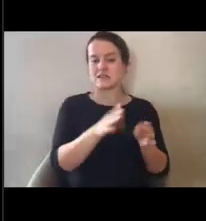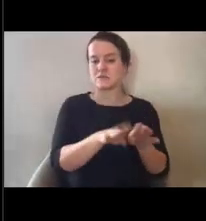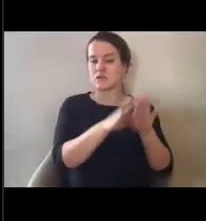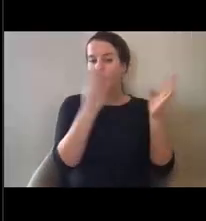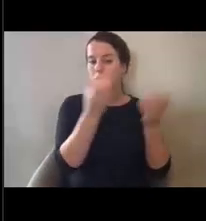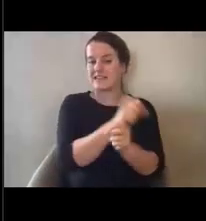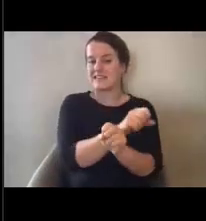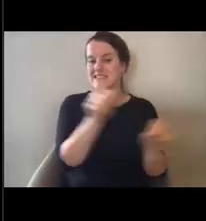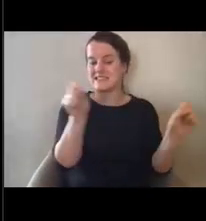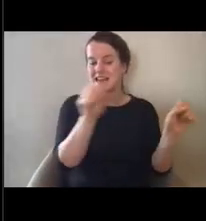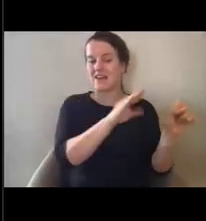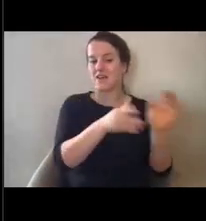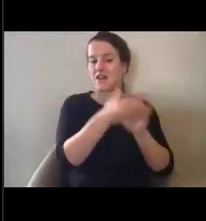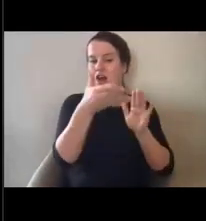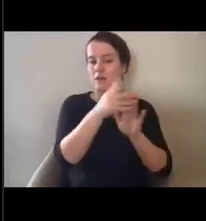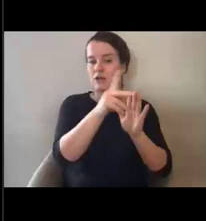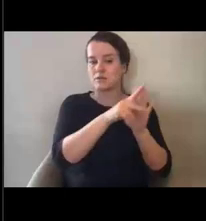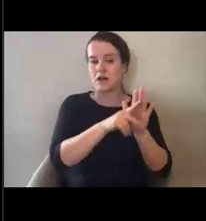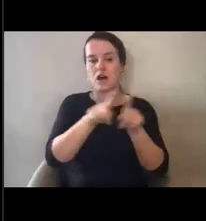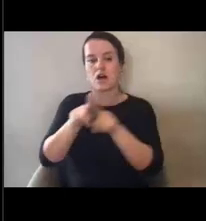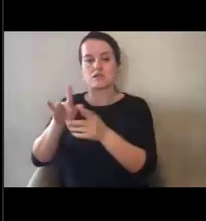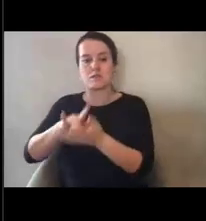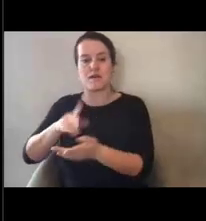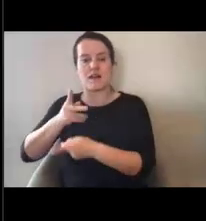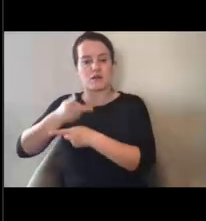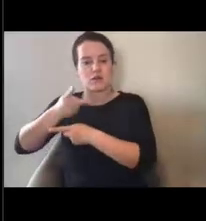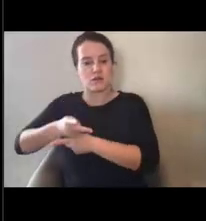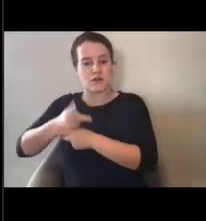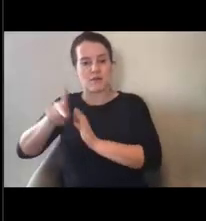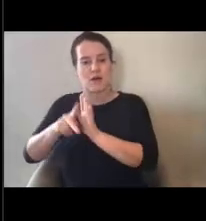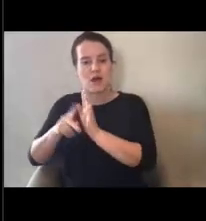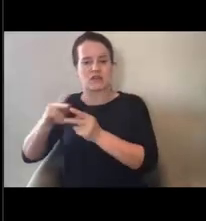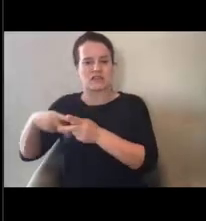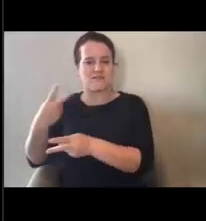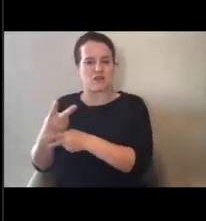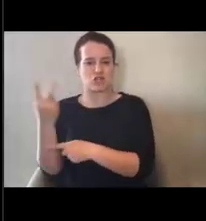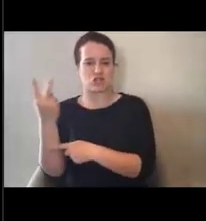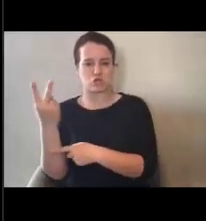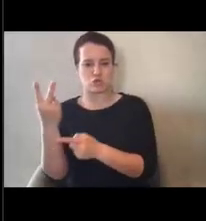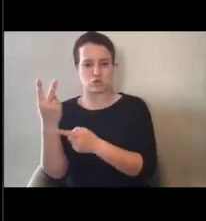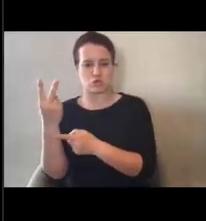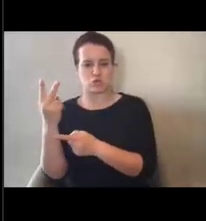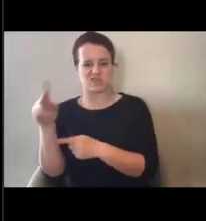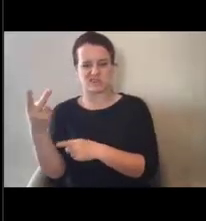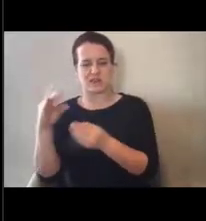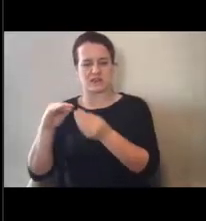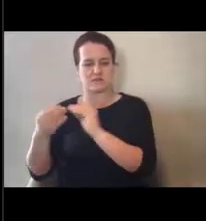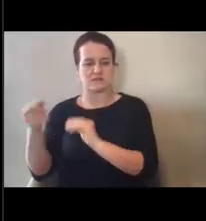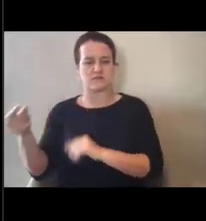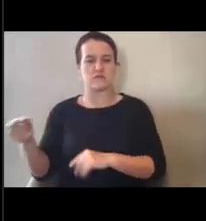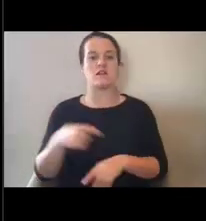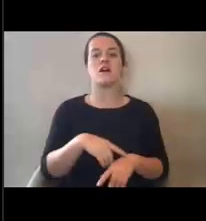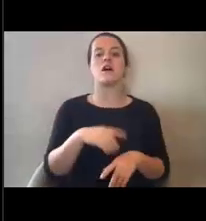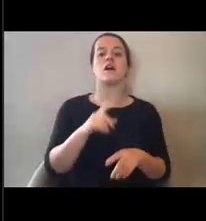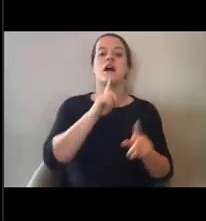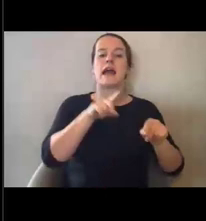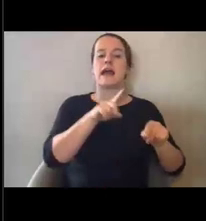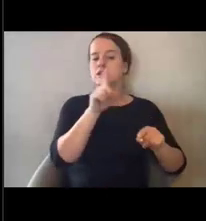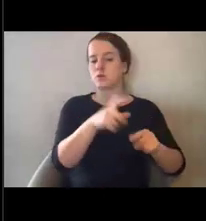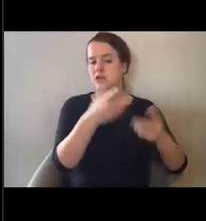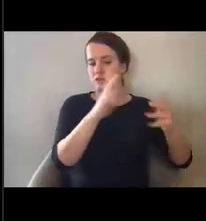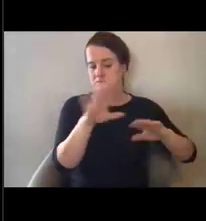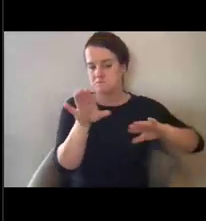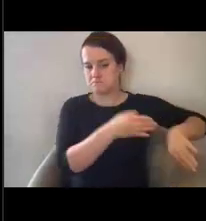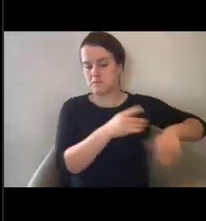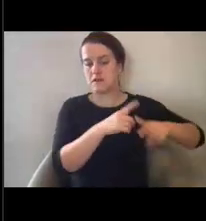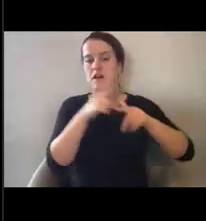policy and the medical care policy version two. After a short question and answer session on policy, we will move to equitable